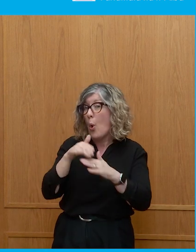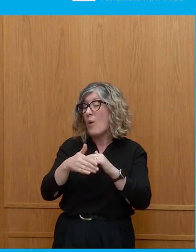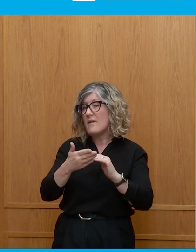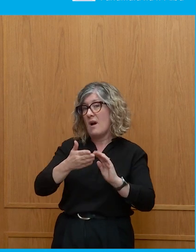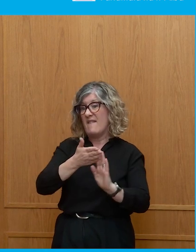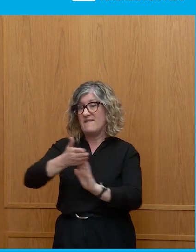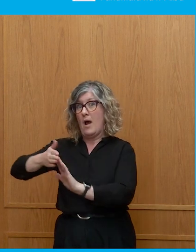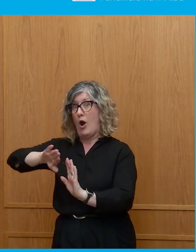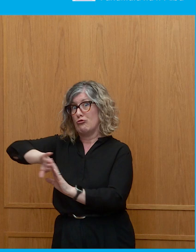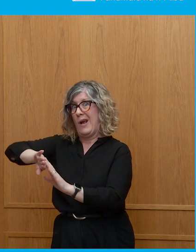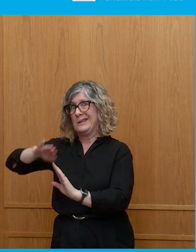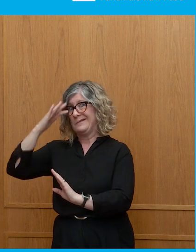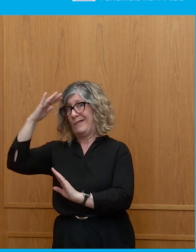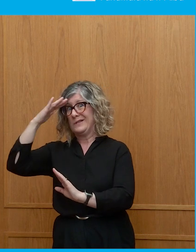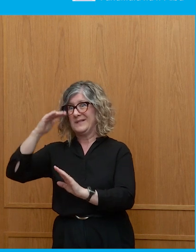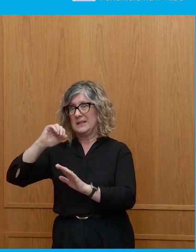in Europe, if you want to.